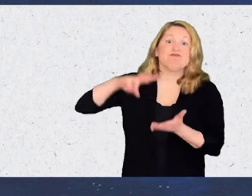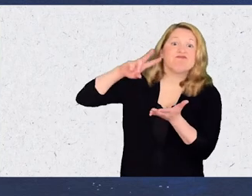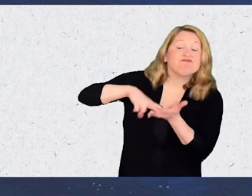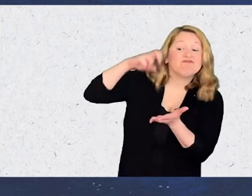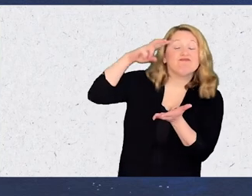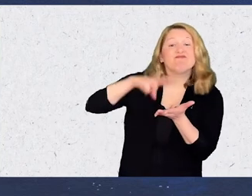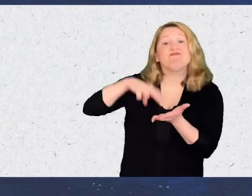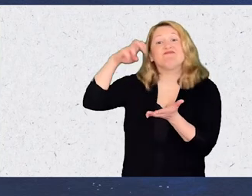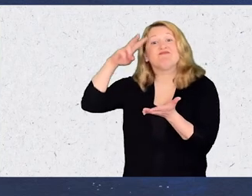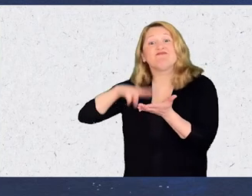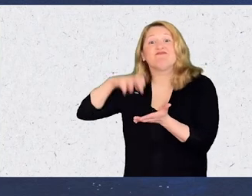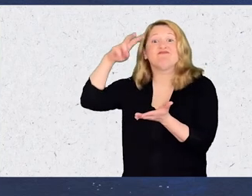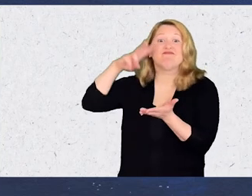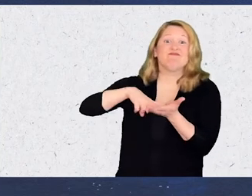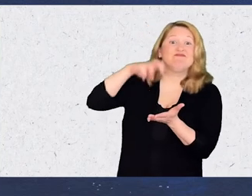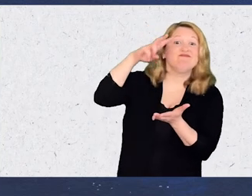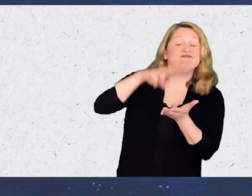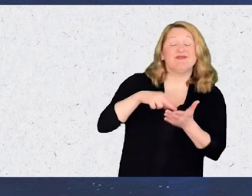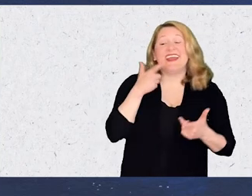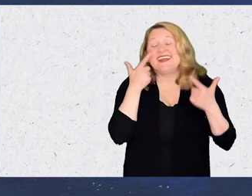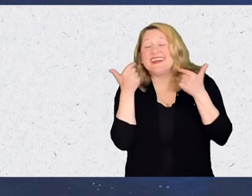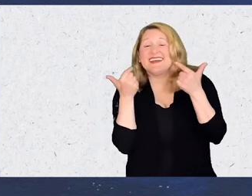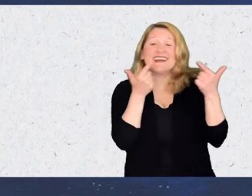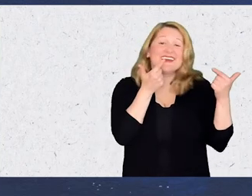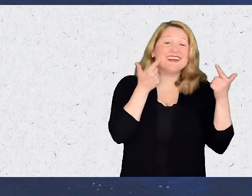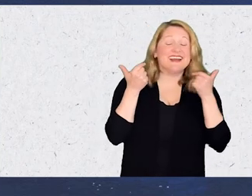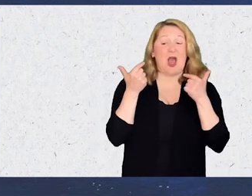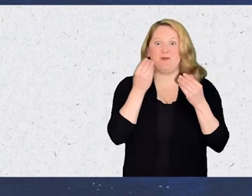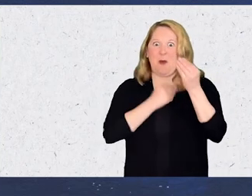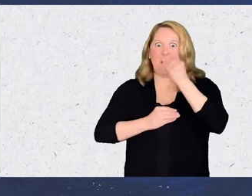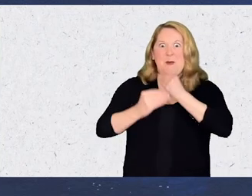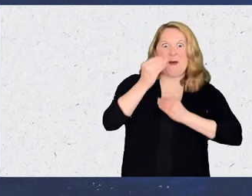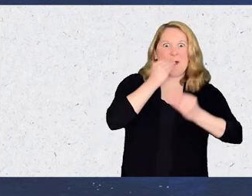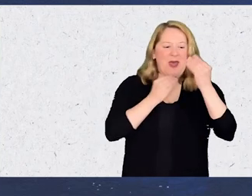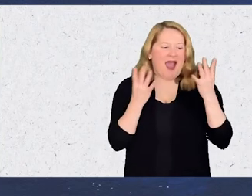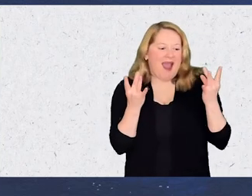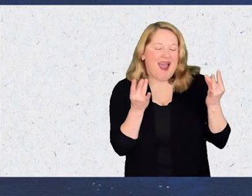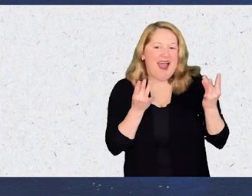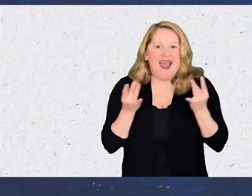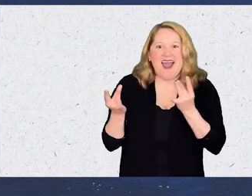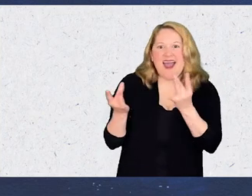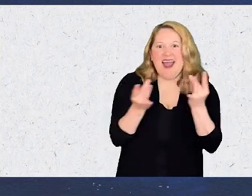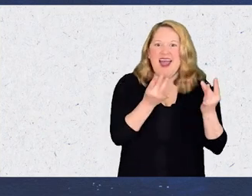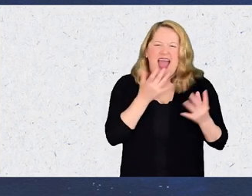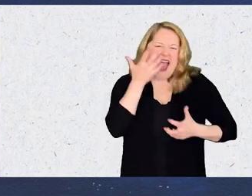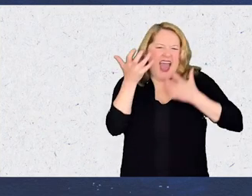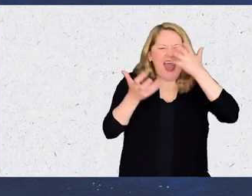Jumping on the trampoline Giddy Sugared Sticky Shrieking